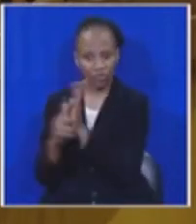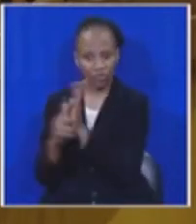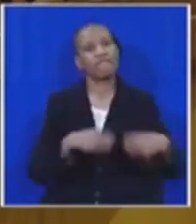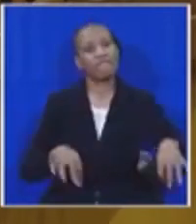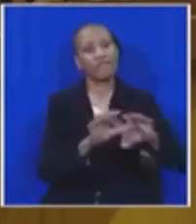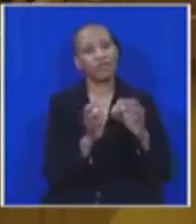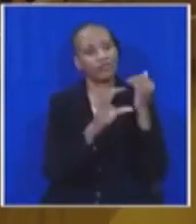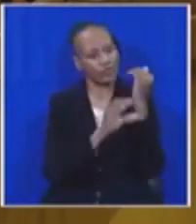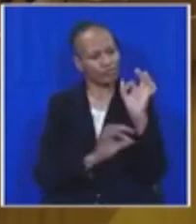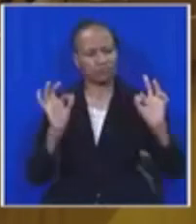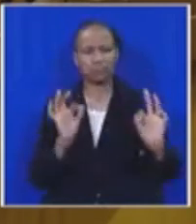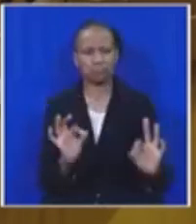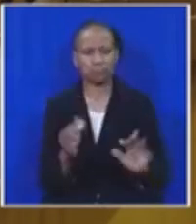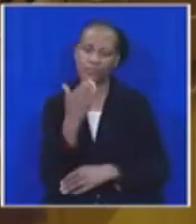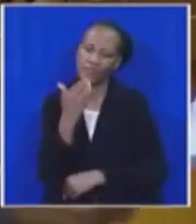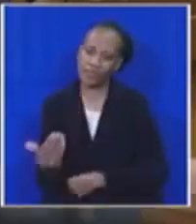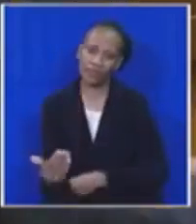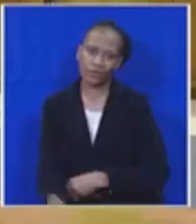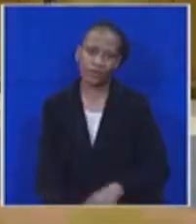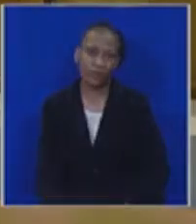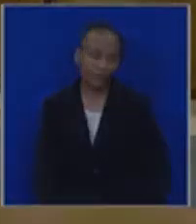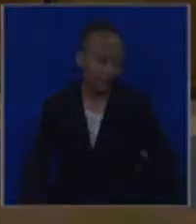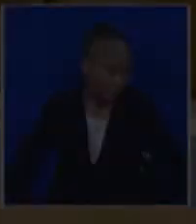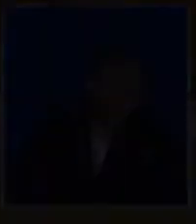principles of our Constitution. I thank you. Thank you, Honourable Member.